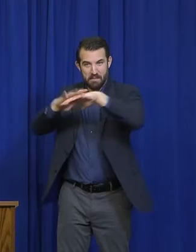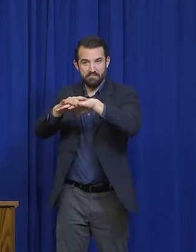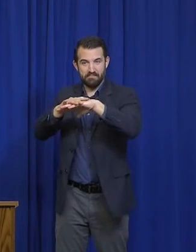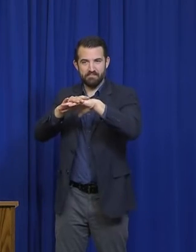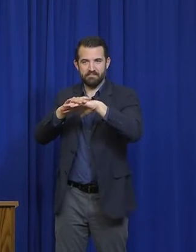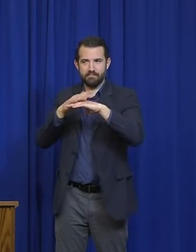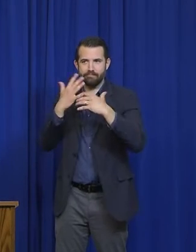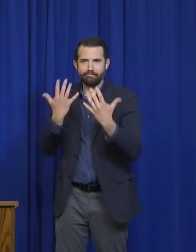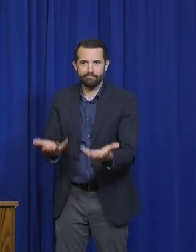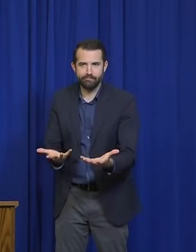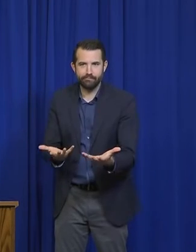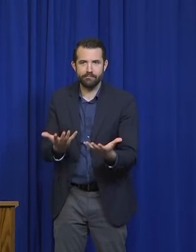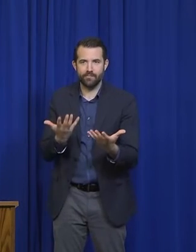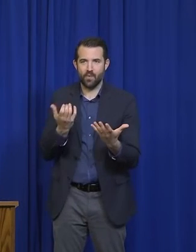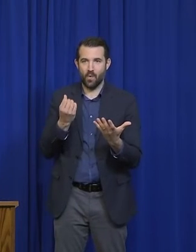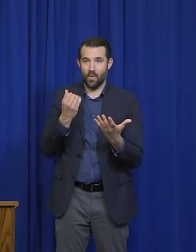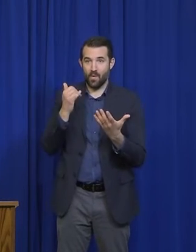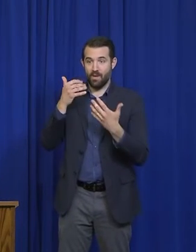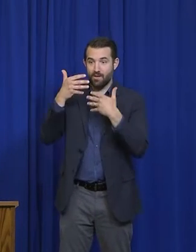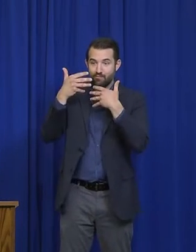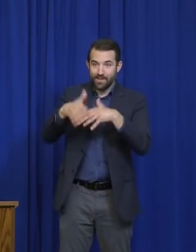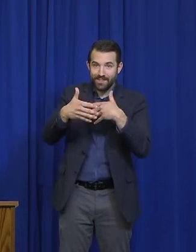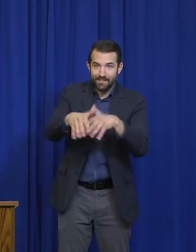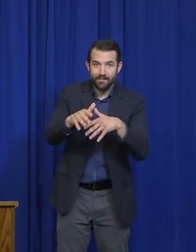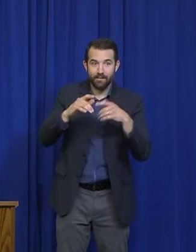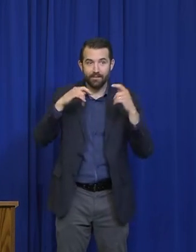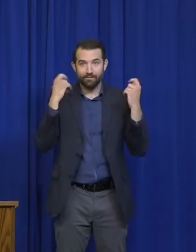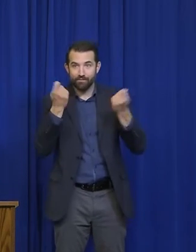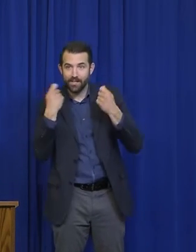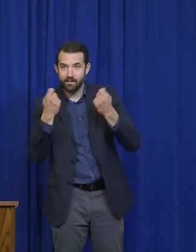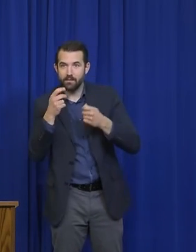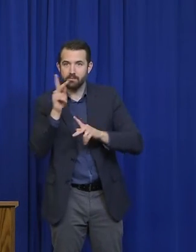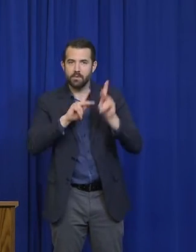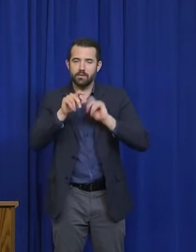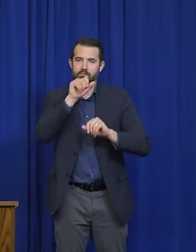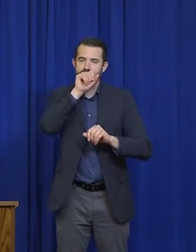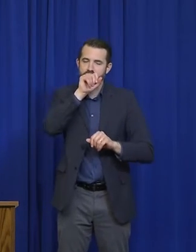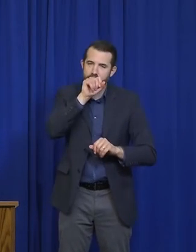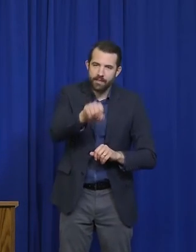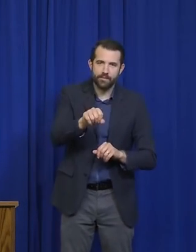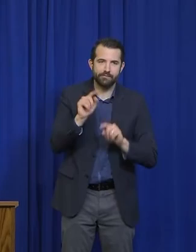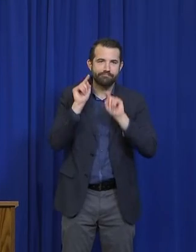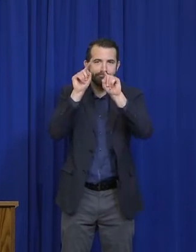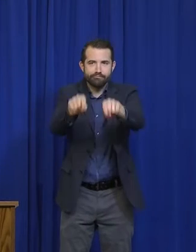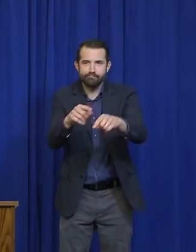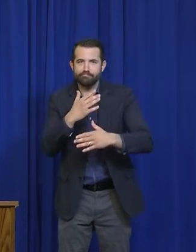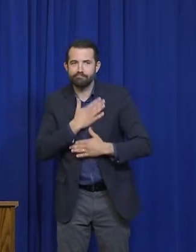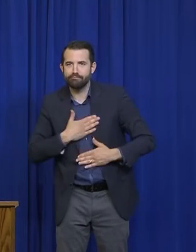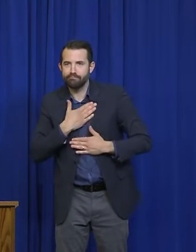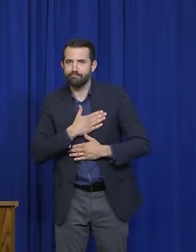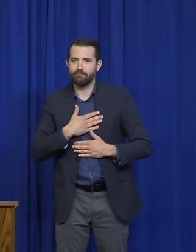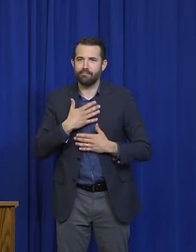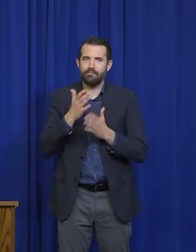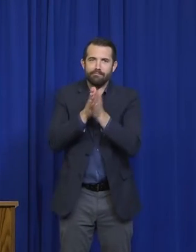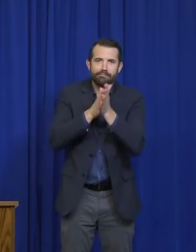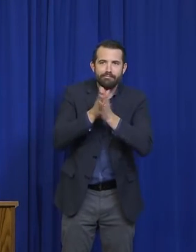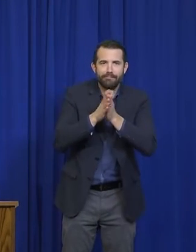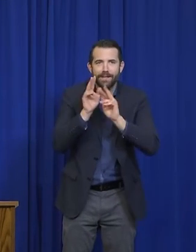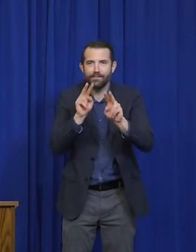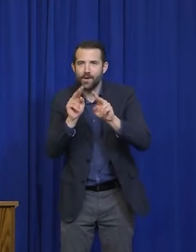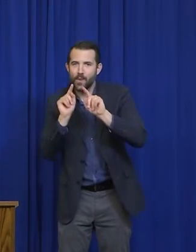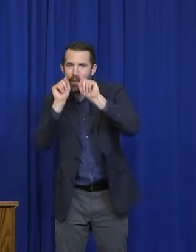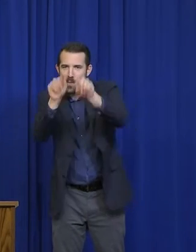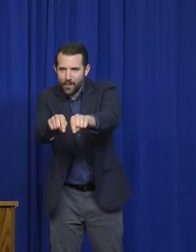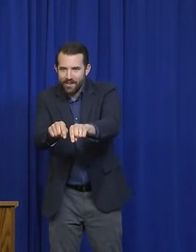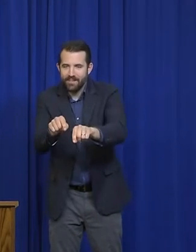And festivals and parades are one of those things that we all love, but they bring an inevitable gathering of people that poses